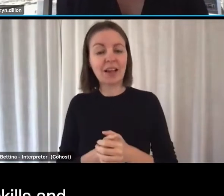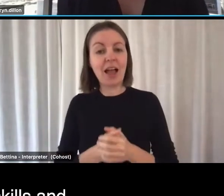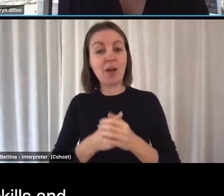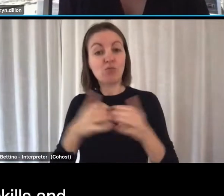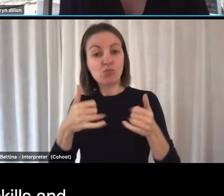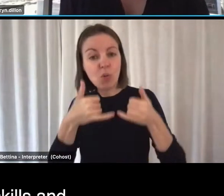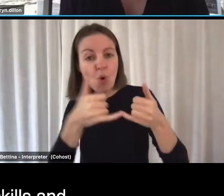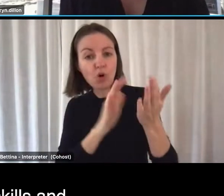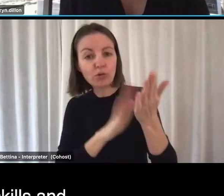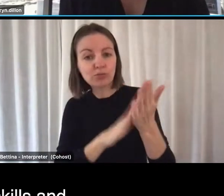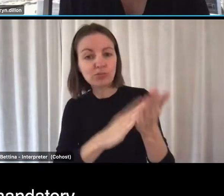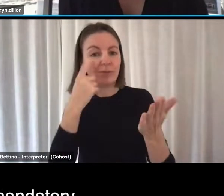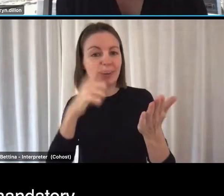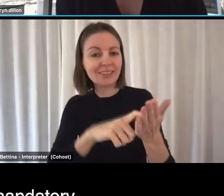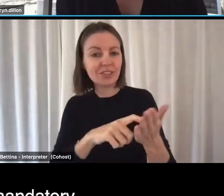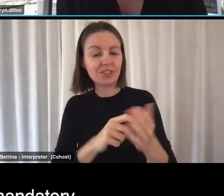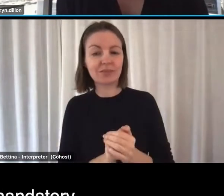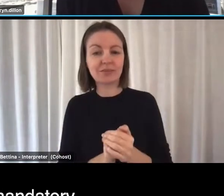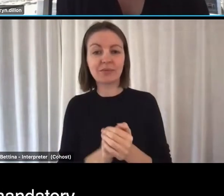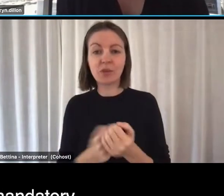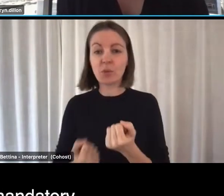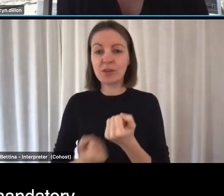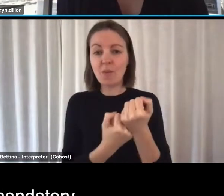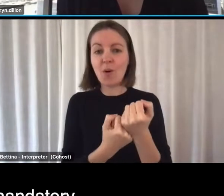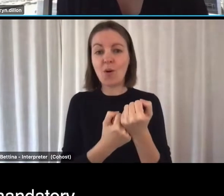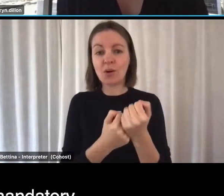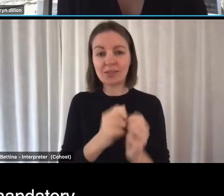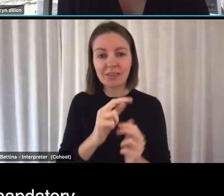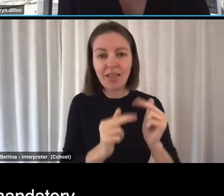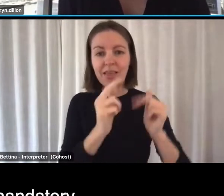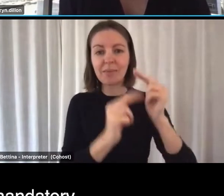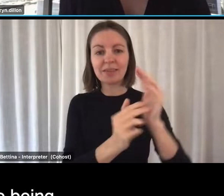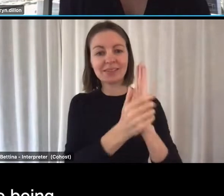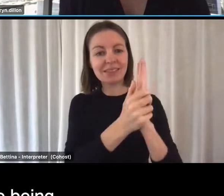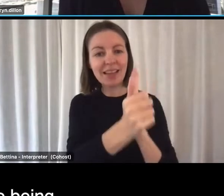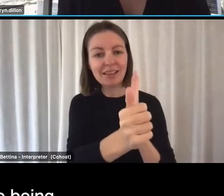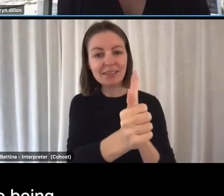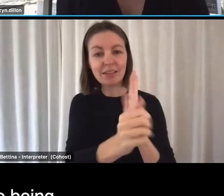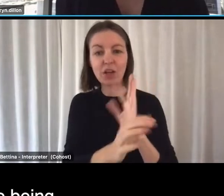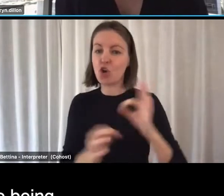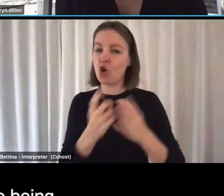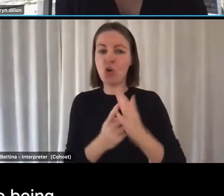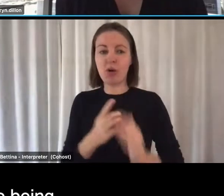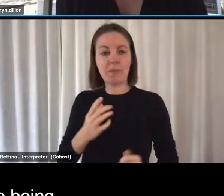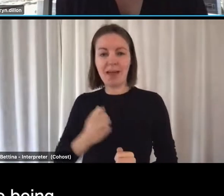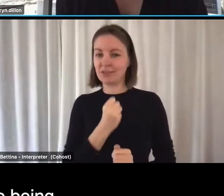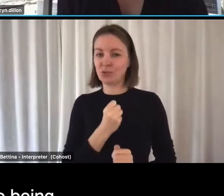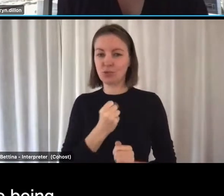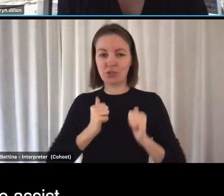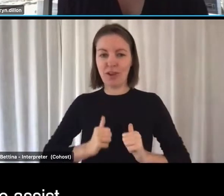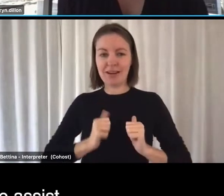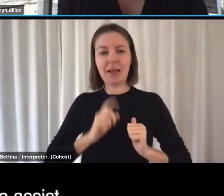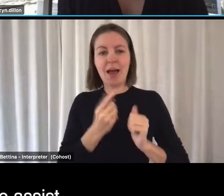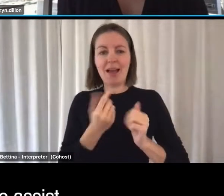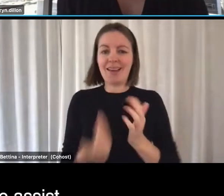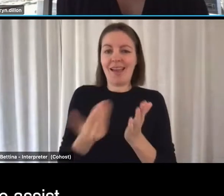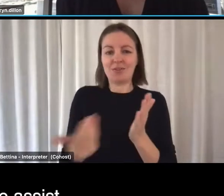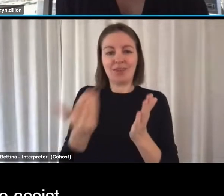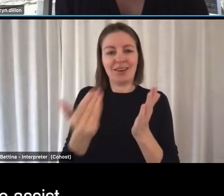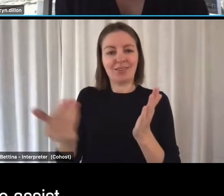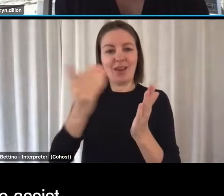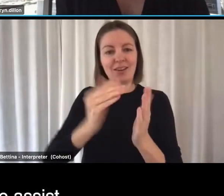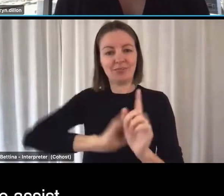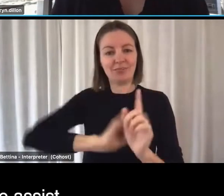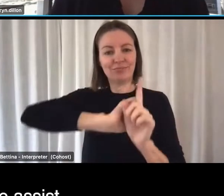support the improvement of skills and training delivery for providers beyond mandatory training to improve the quality of care being delivered to senior